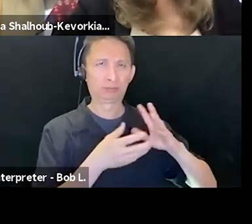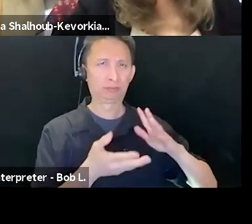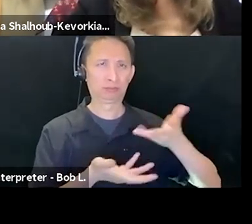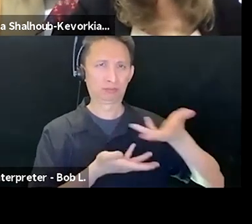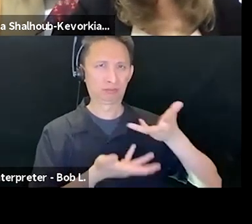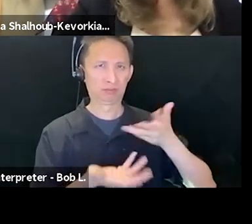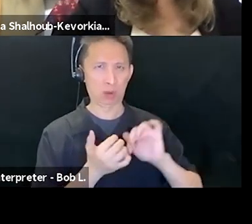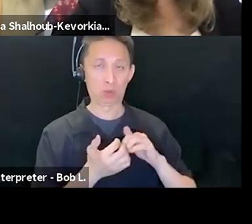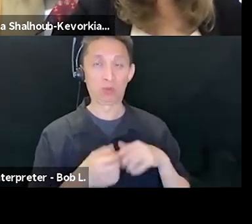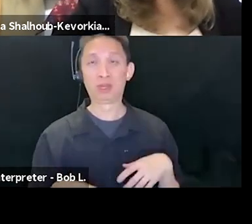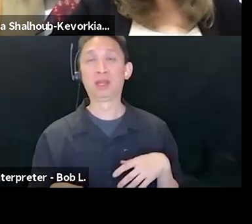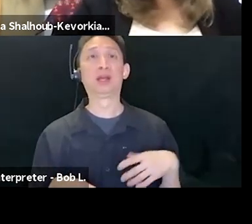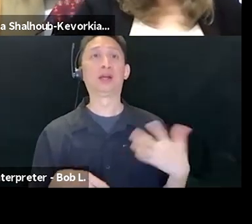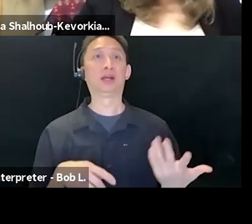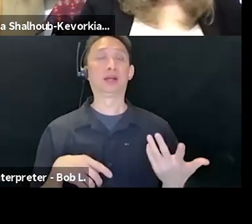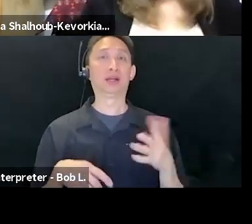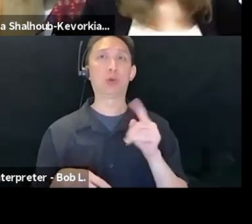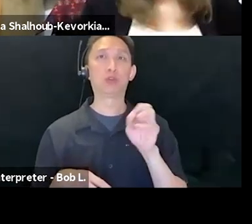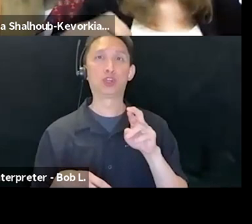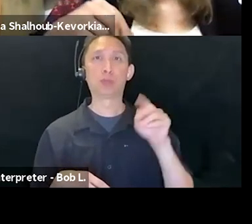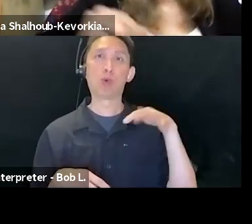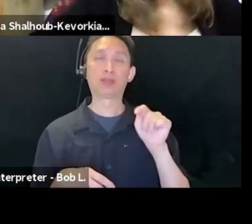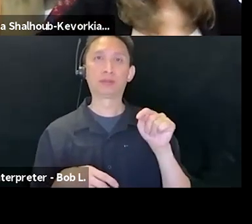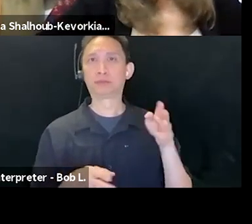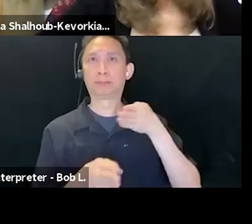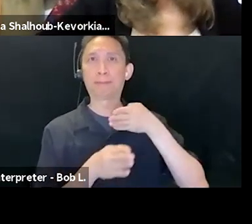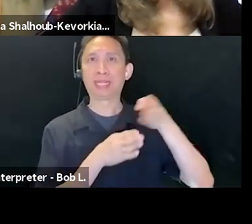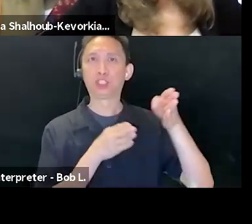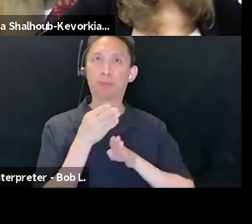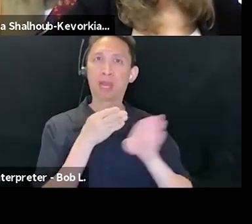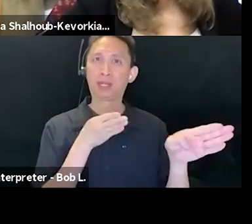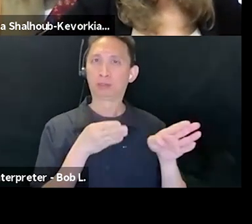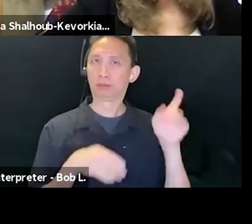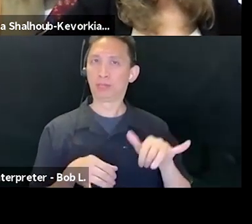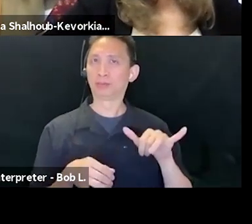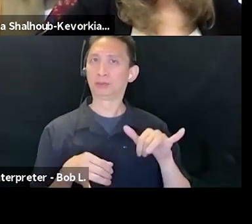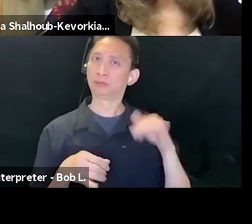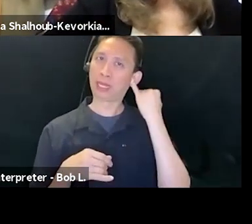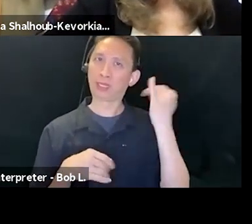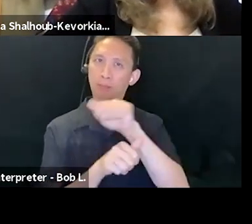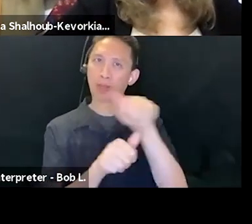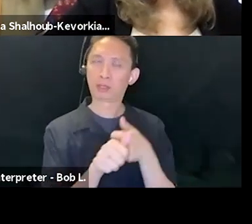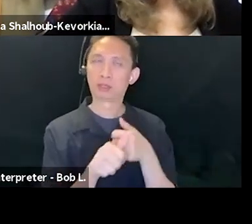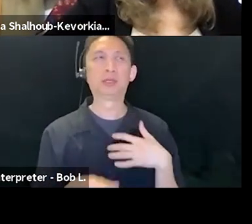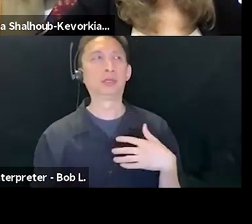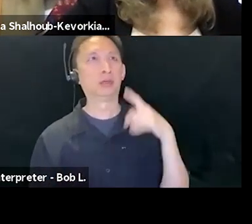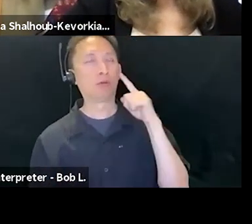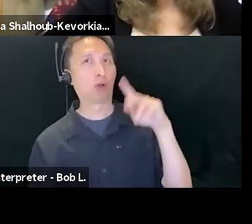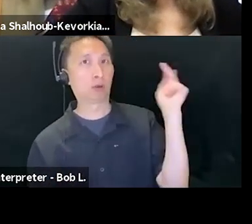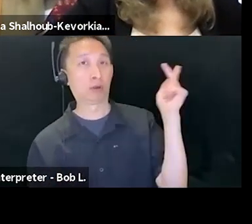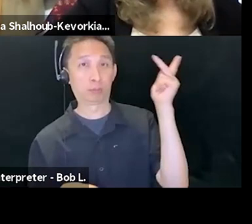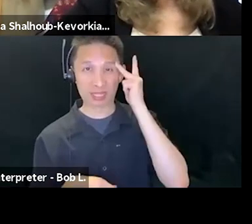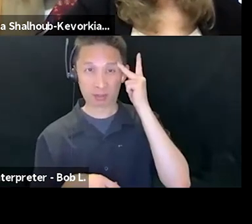but also counterpoint remember also is about major and minor after all, right. And so I think it doesn't, I don't think that the political efficacy is, is